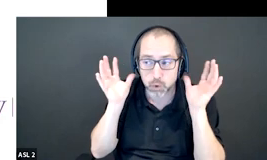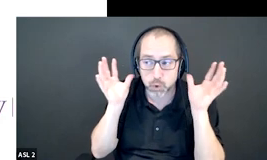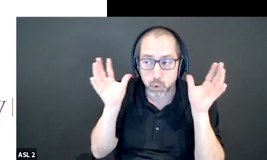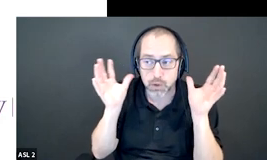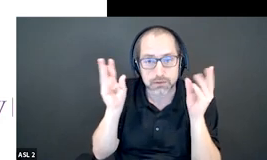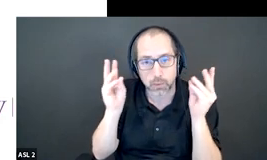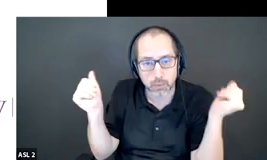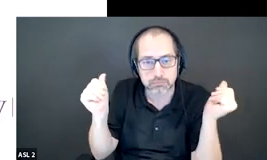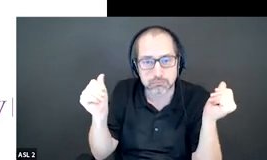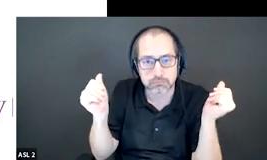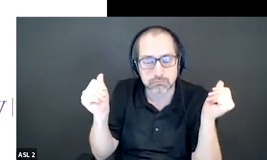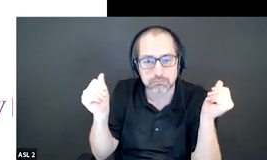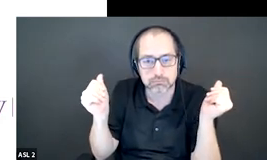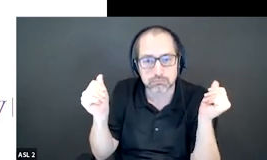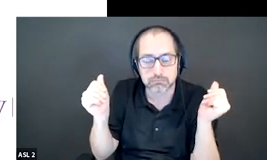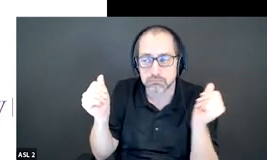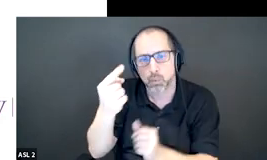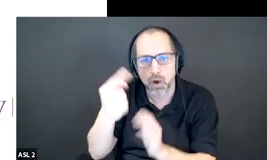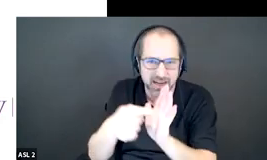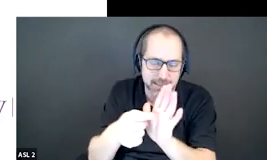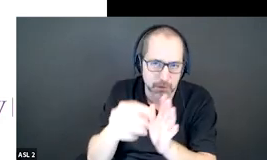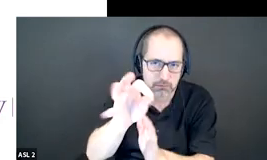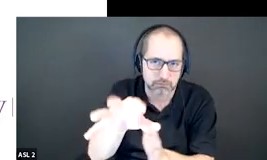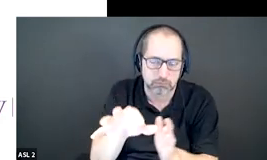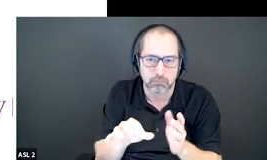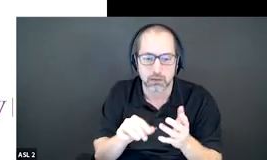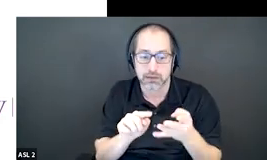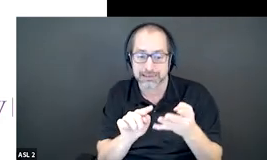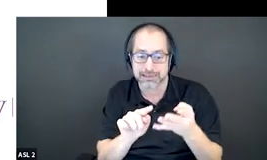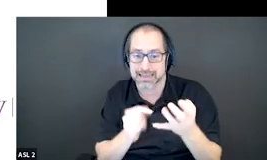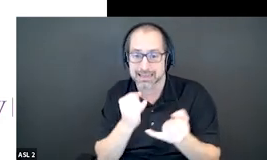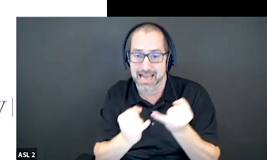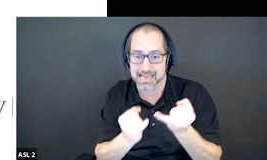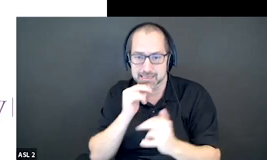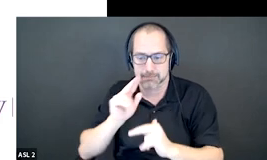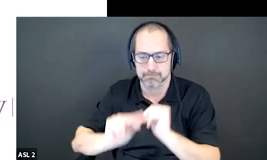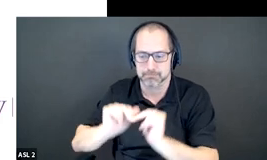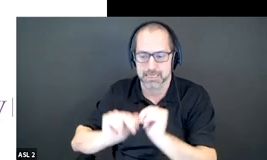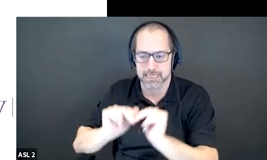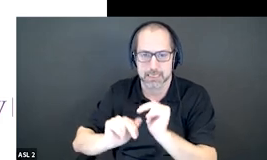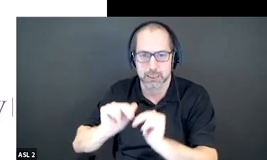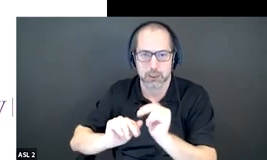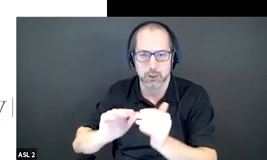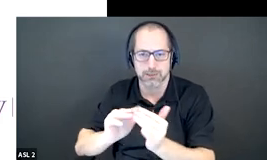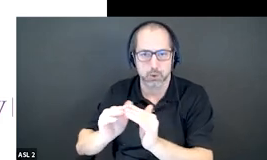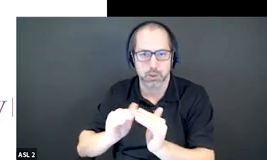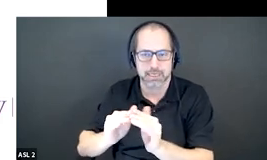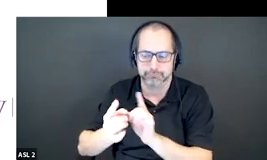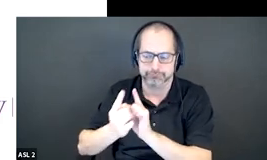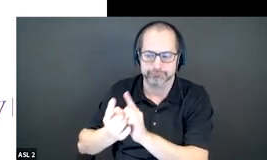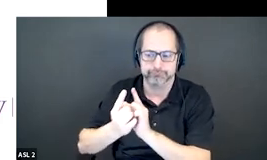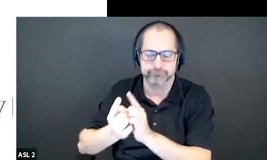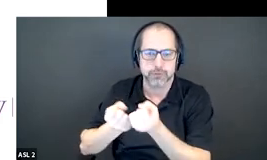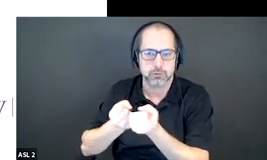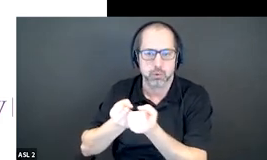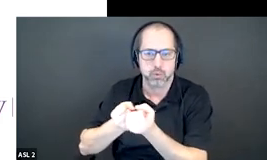one example and the last one is building community peer support once again building community